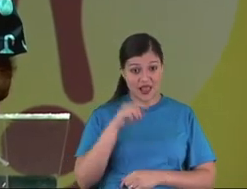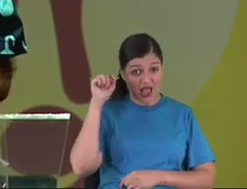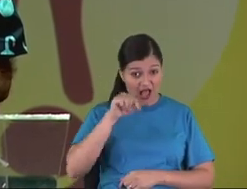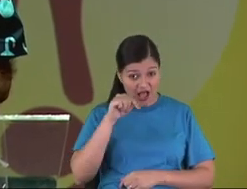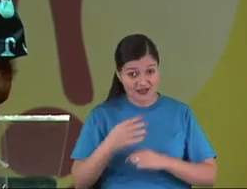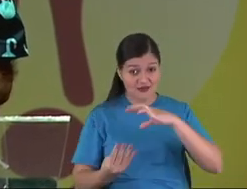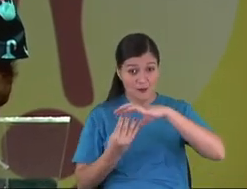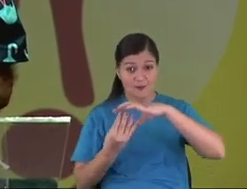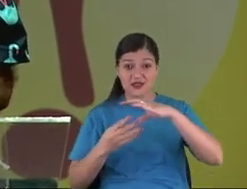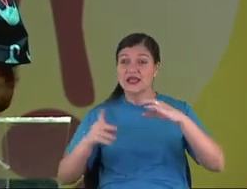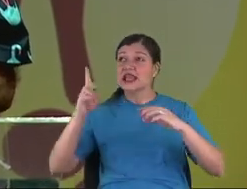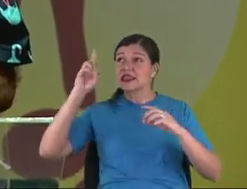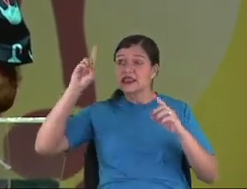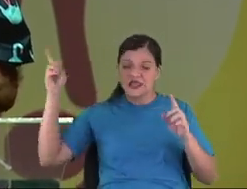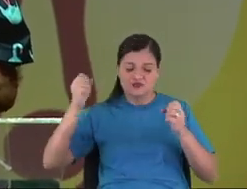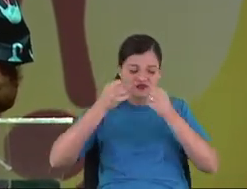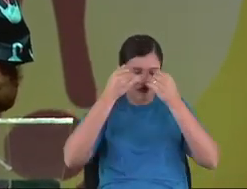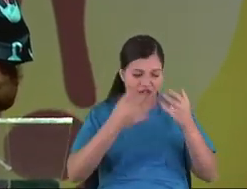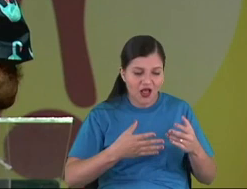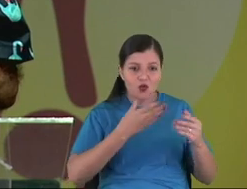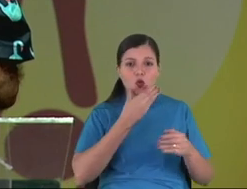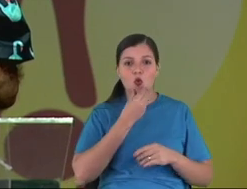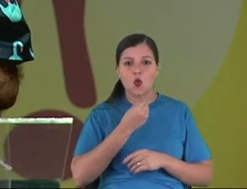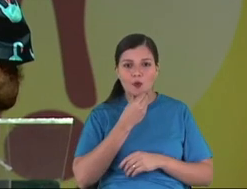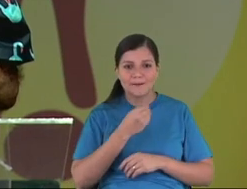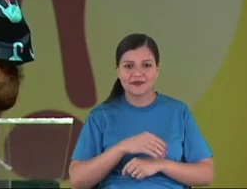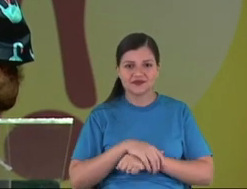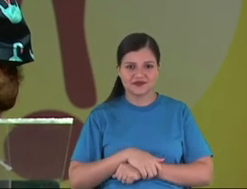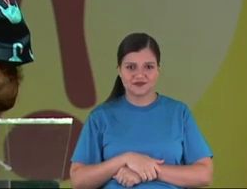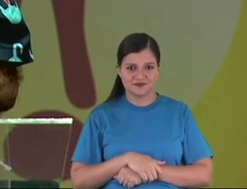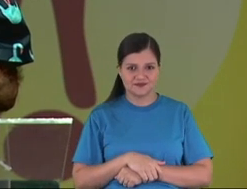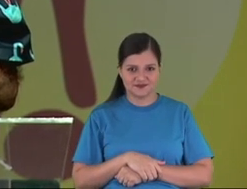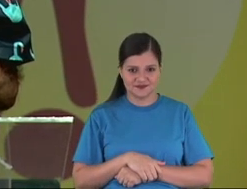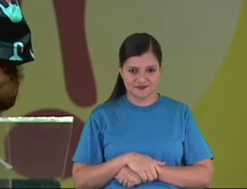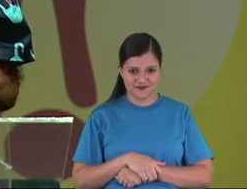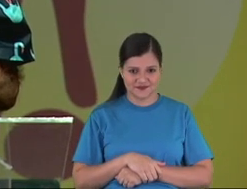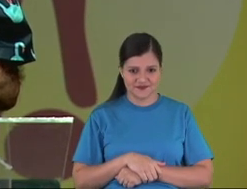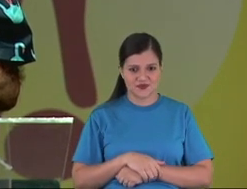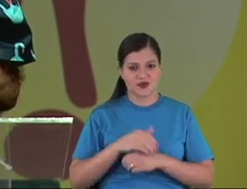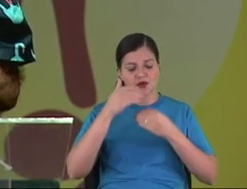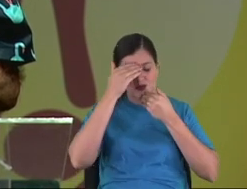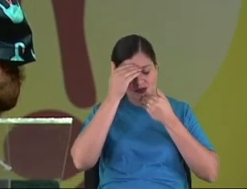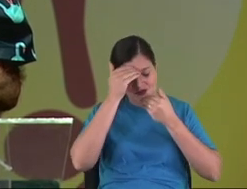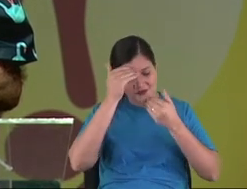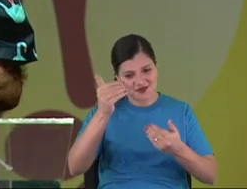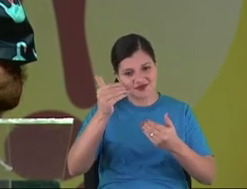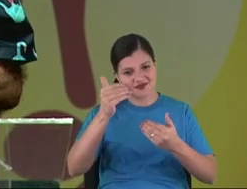but in this church God put a lot of men here. Thanks.